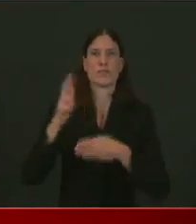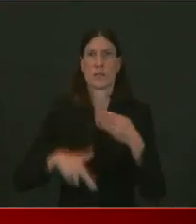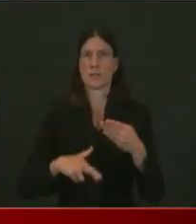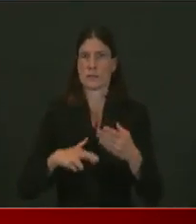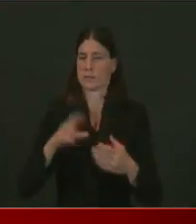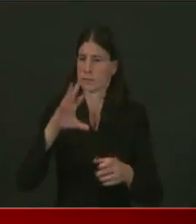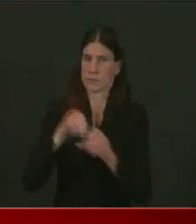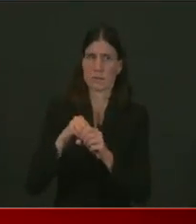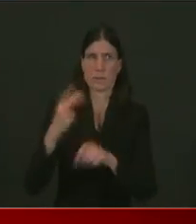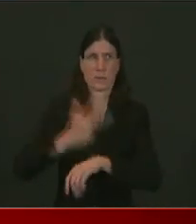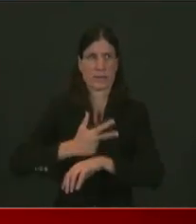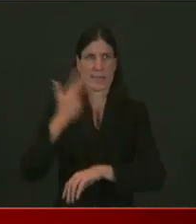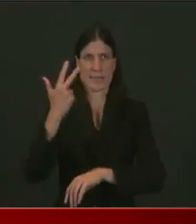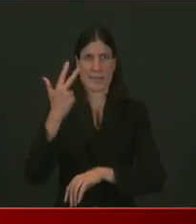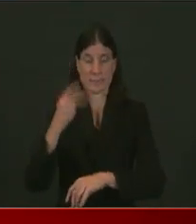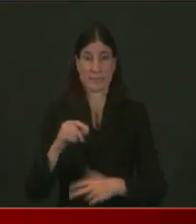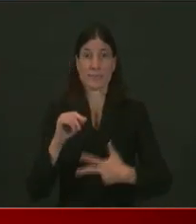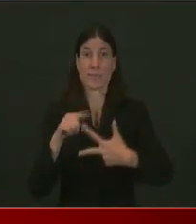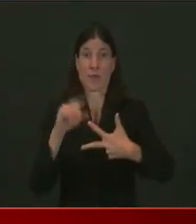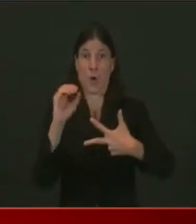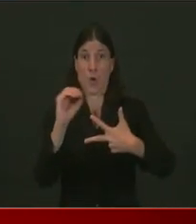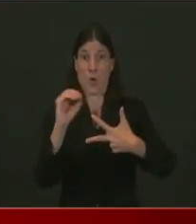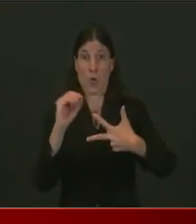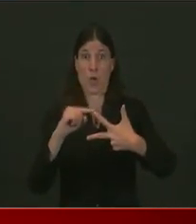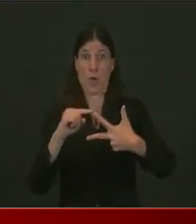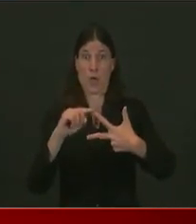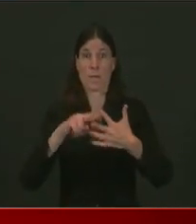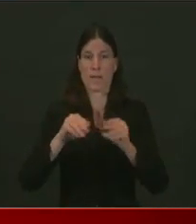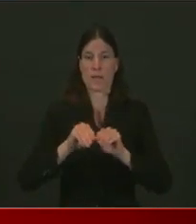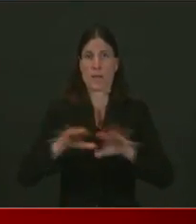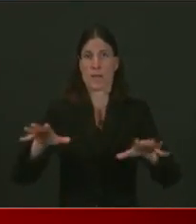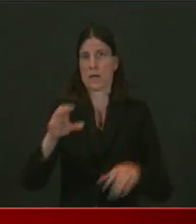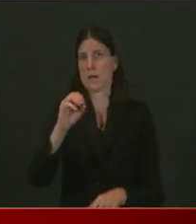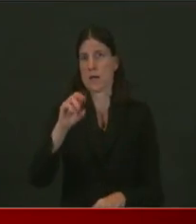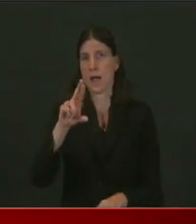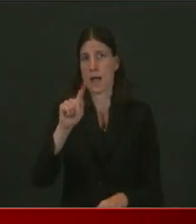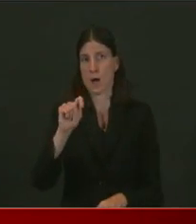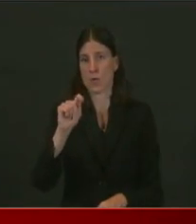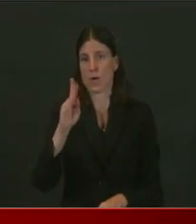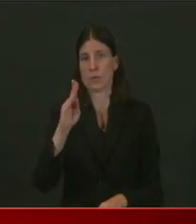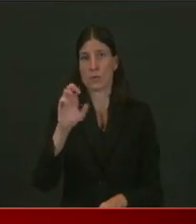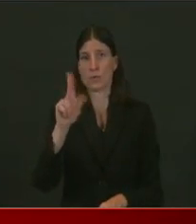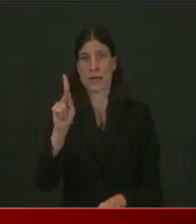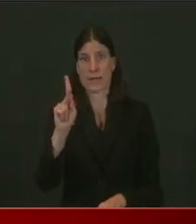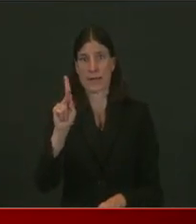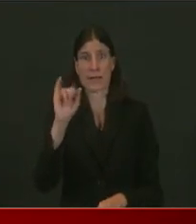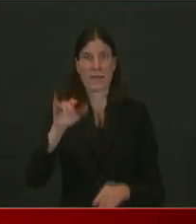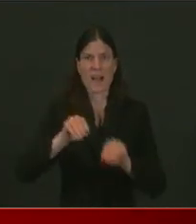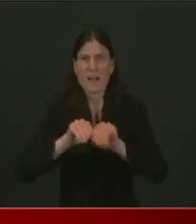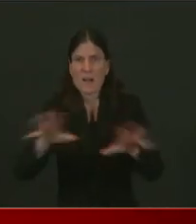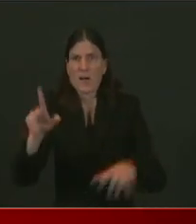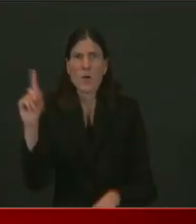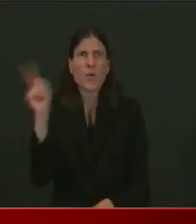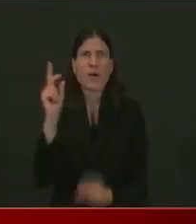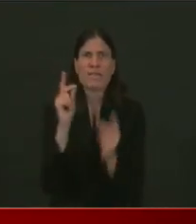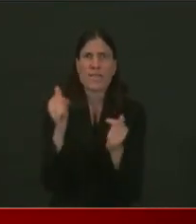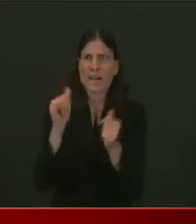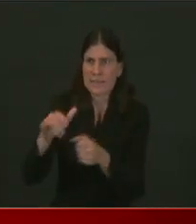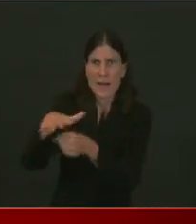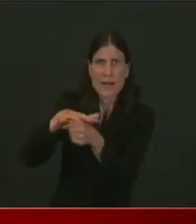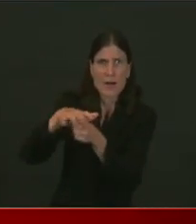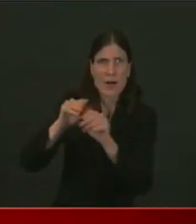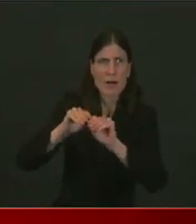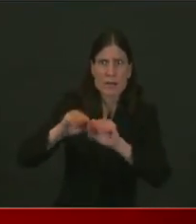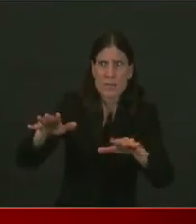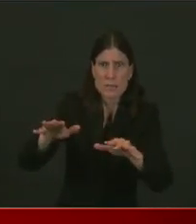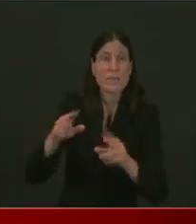The O is for outbreaks. You know, I think there will be outbreaks, and I don't want you to get scared when they happen. They're going to